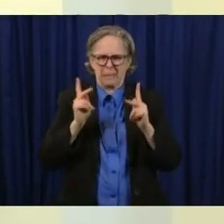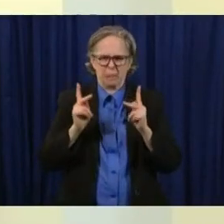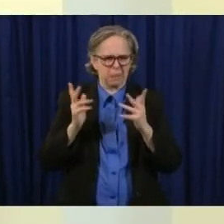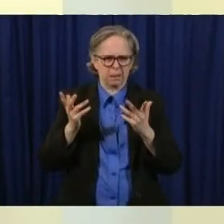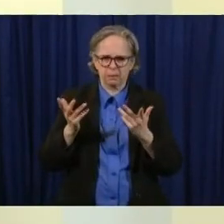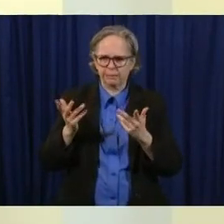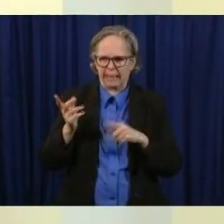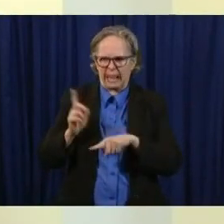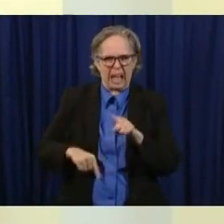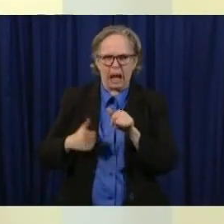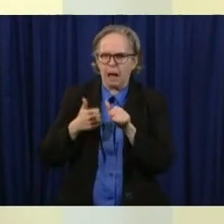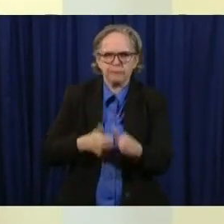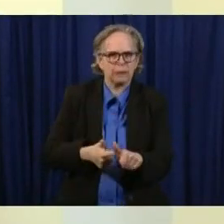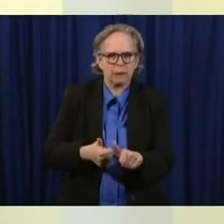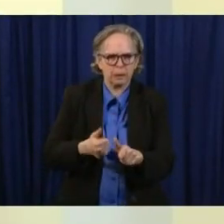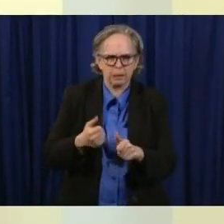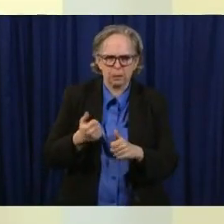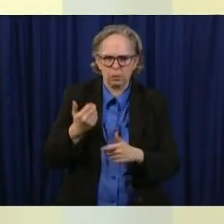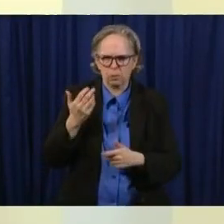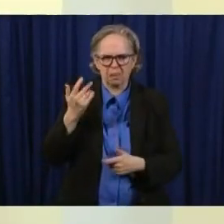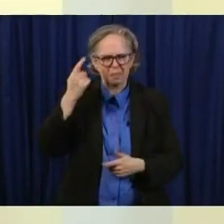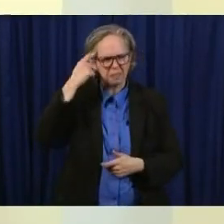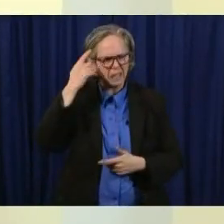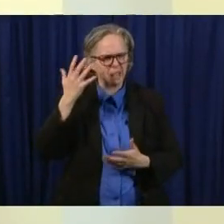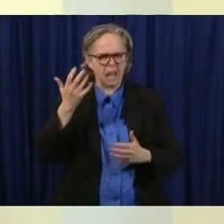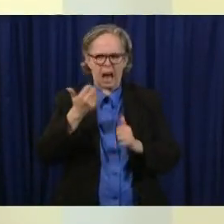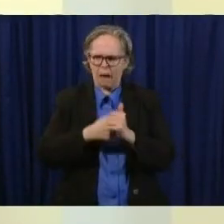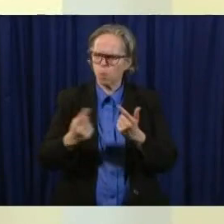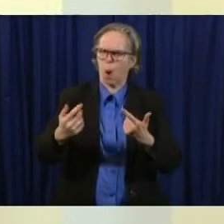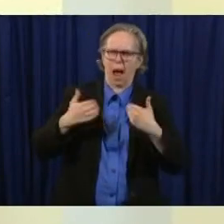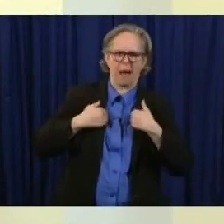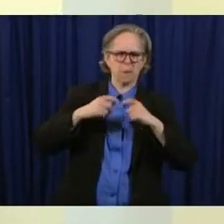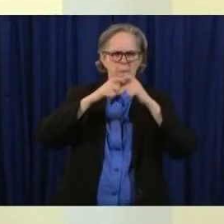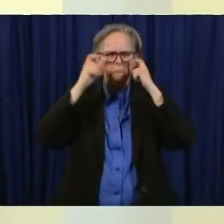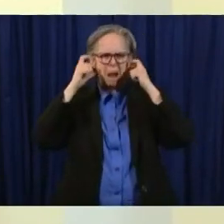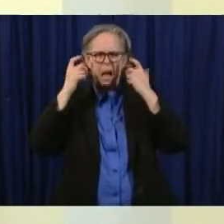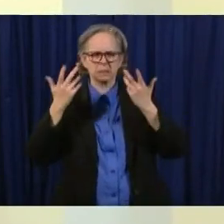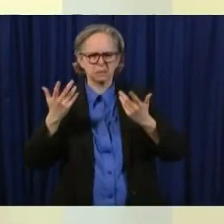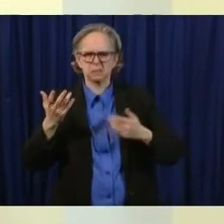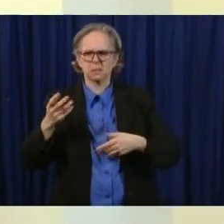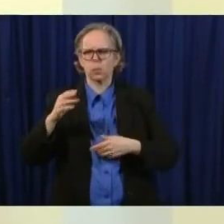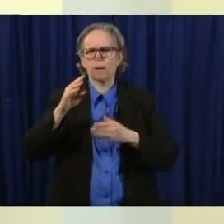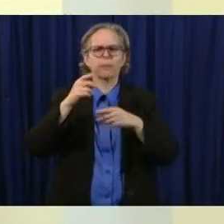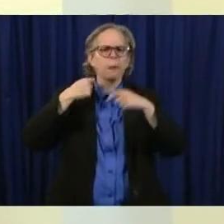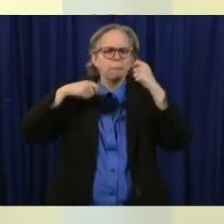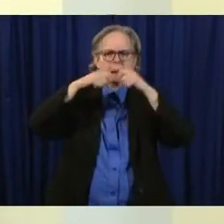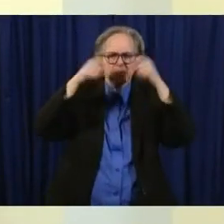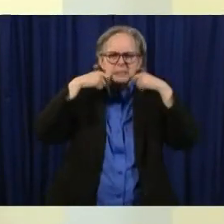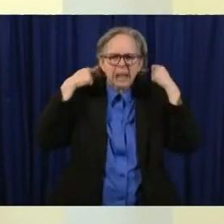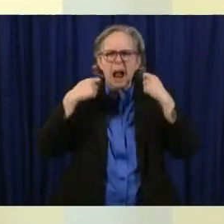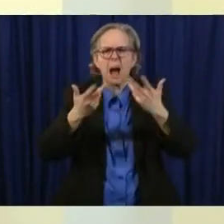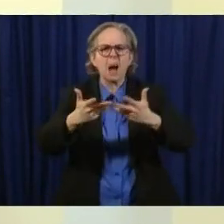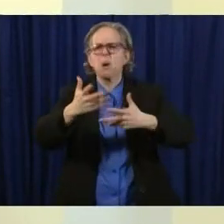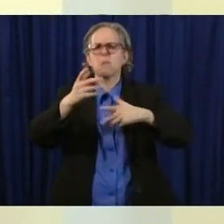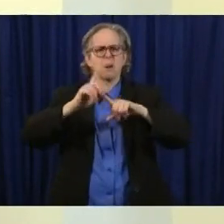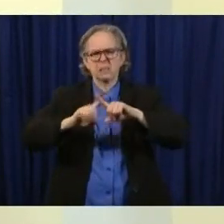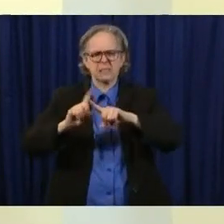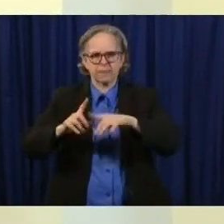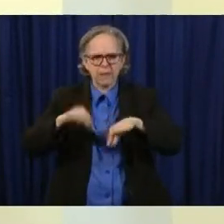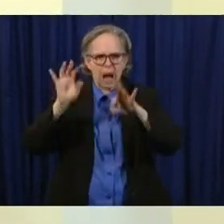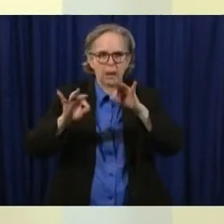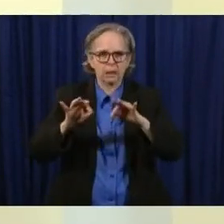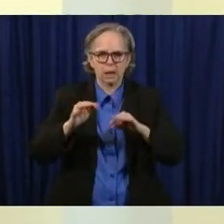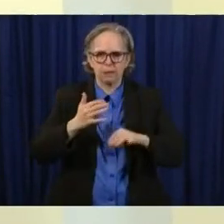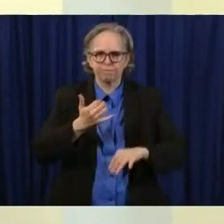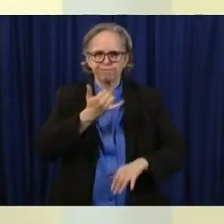could i'm finding that there are pockets of people that this doesn't necessarily have the same access so i'm looking at some inequity issues